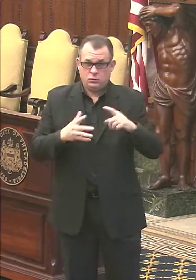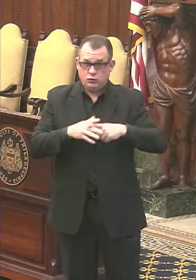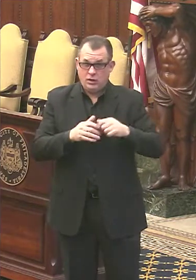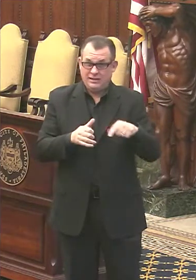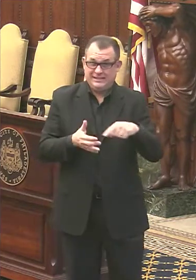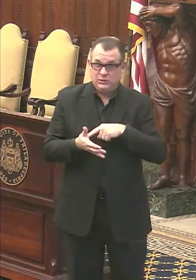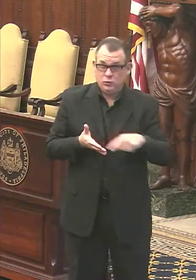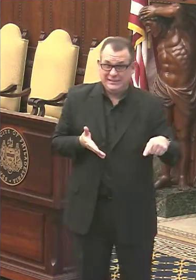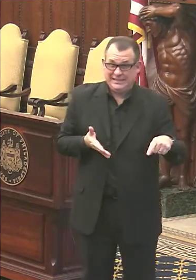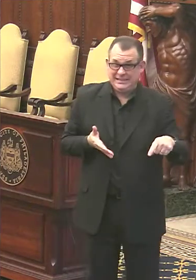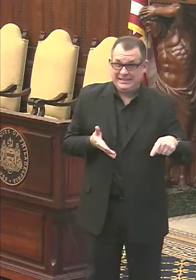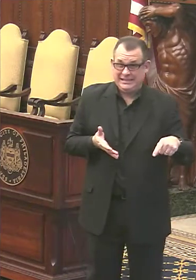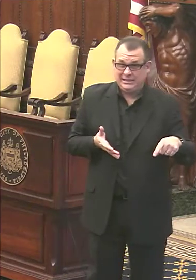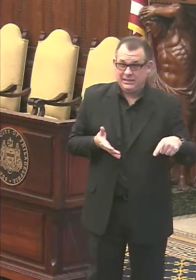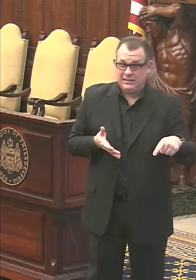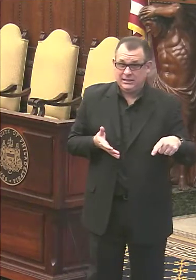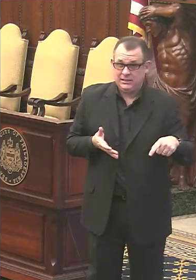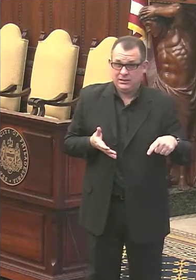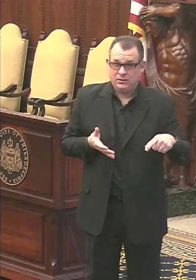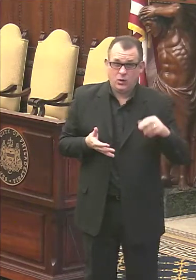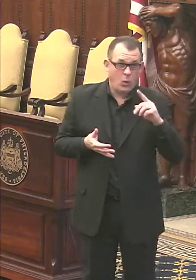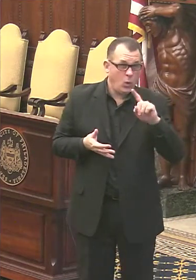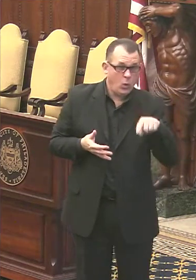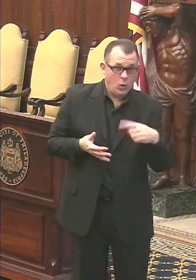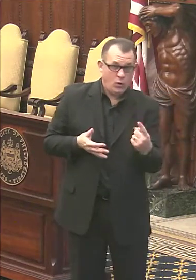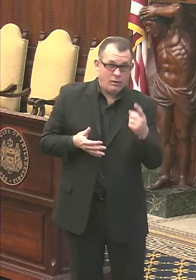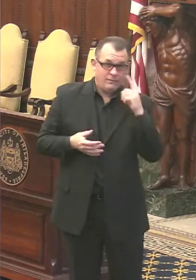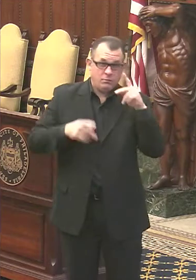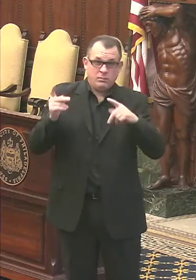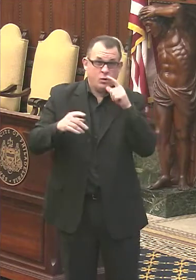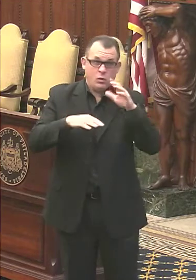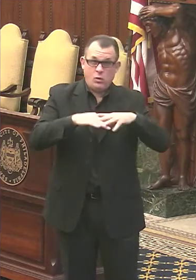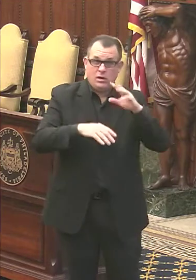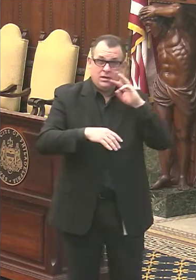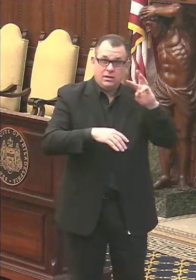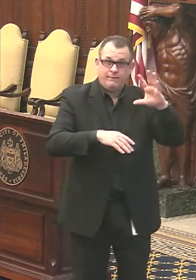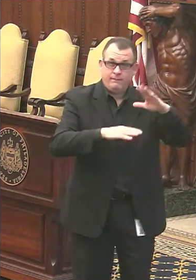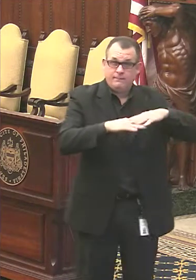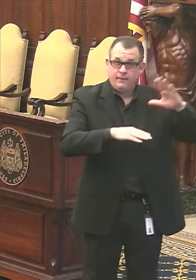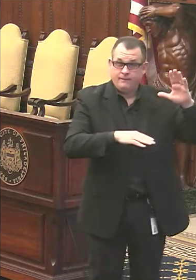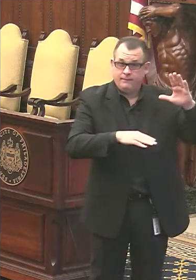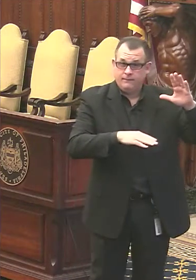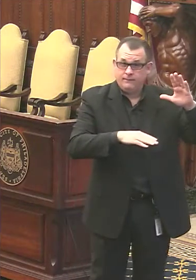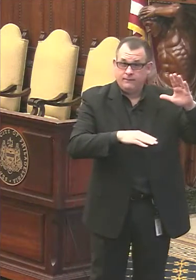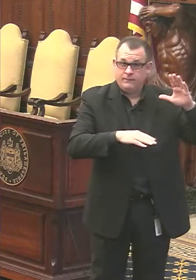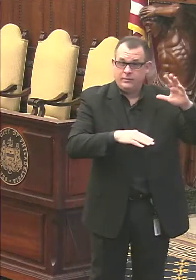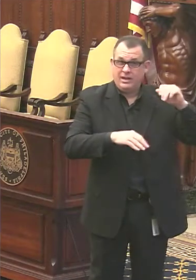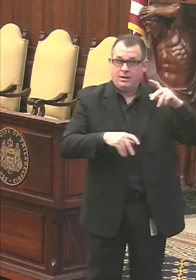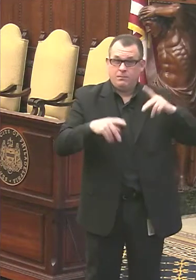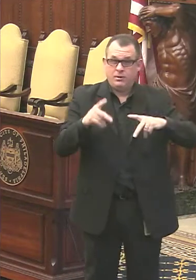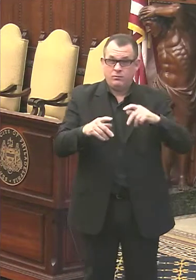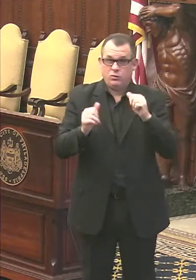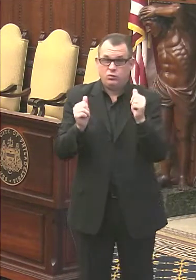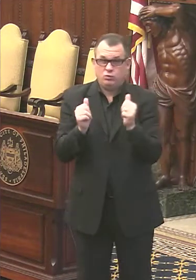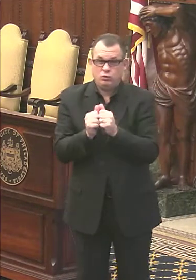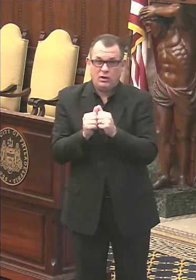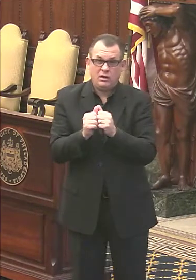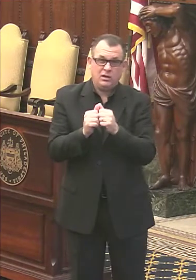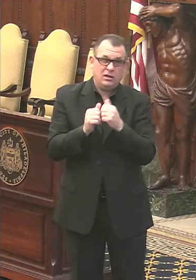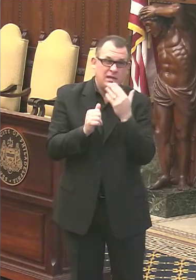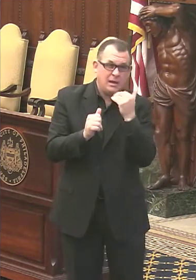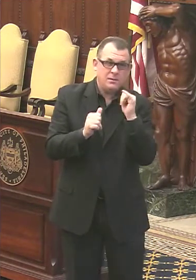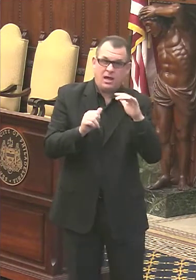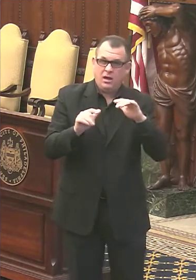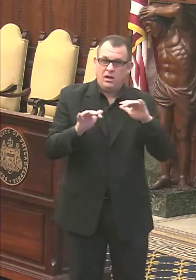week, it's only going to be for people over age 75 and those with these health conditions such as diabetes, or will you